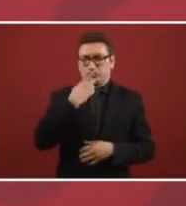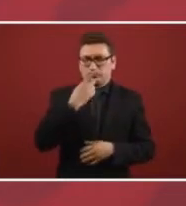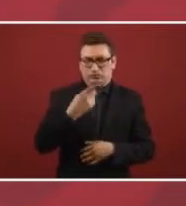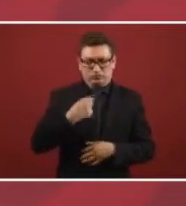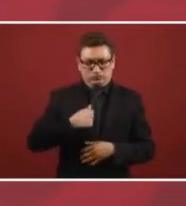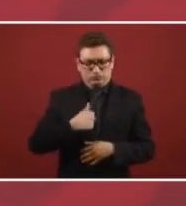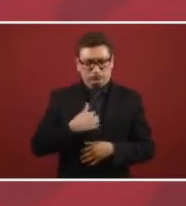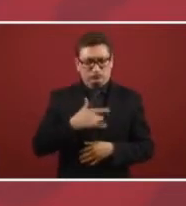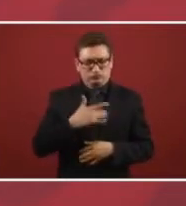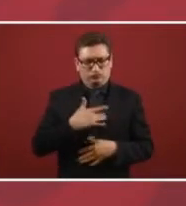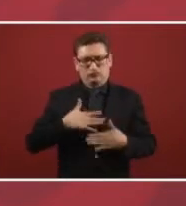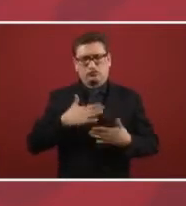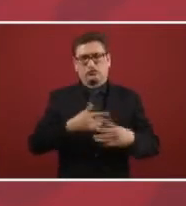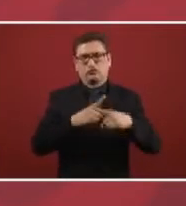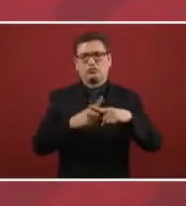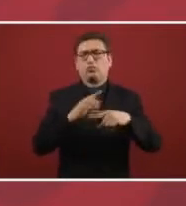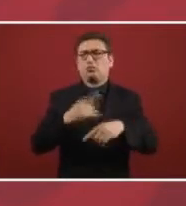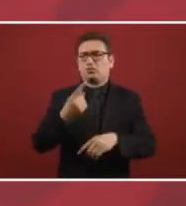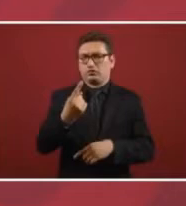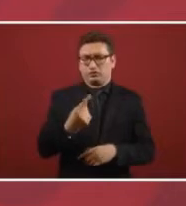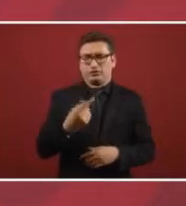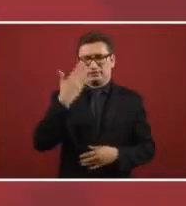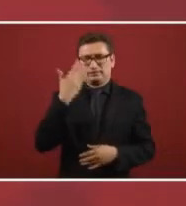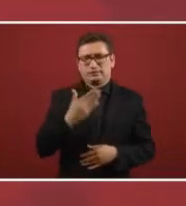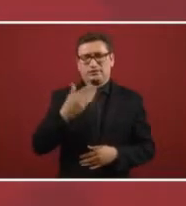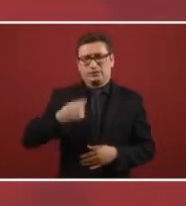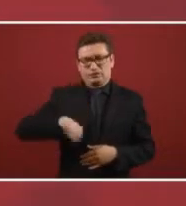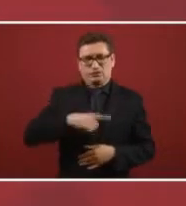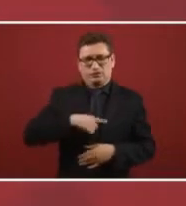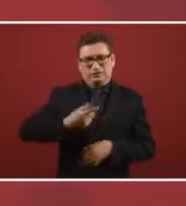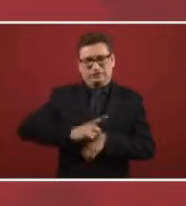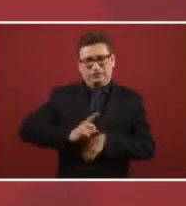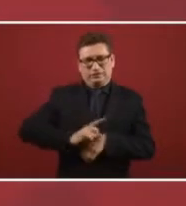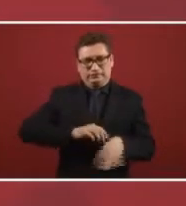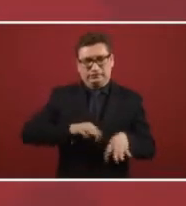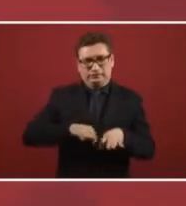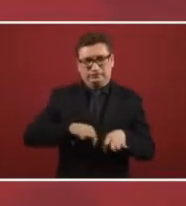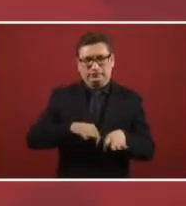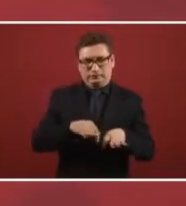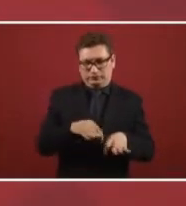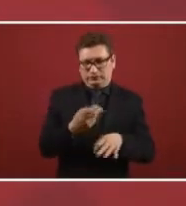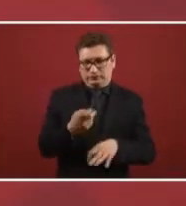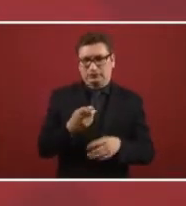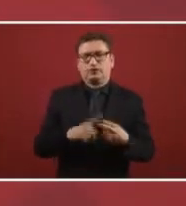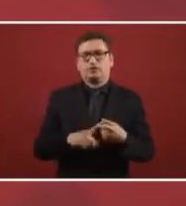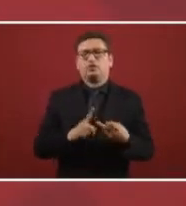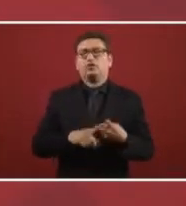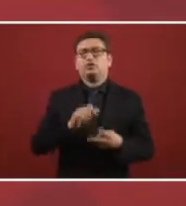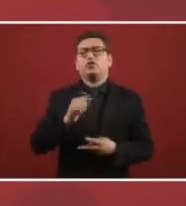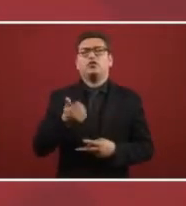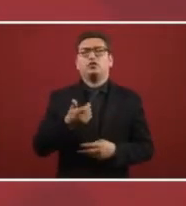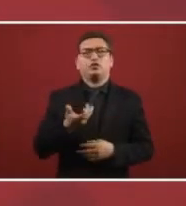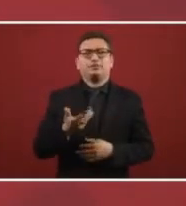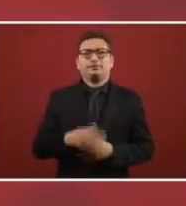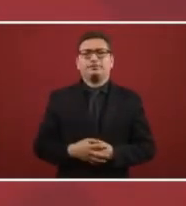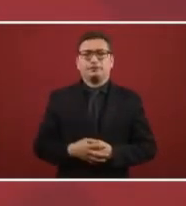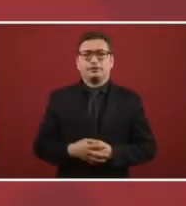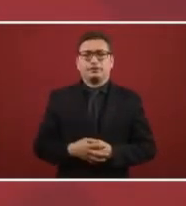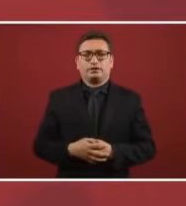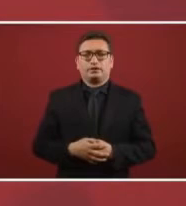because what I found my optimism, first of all, because we work every day on this, and second, because